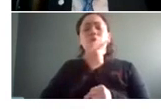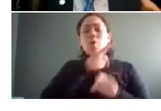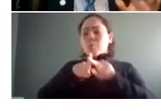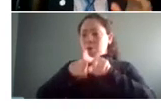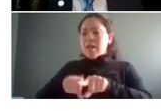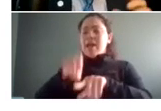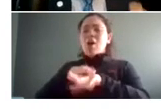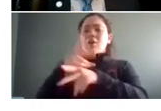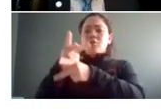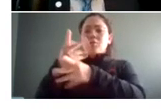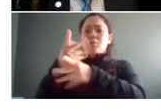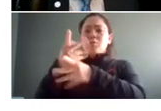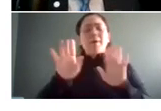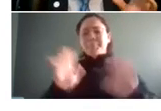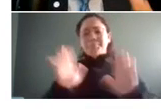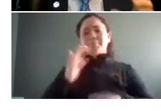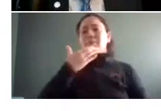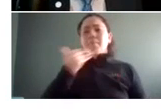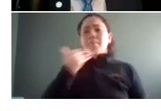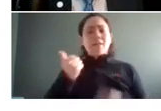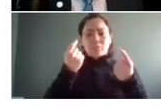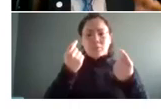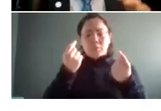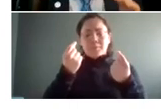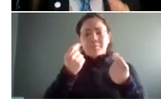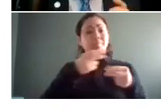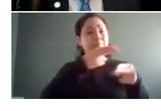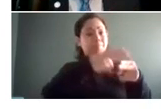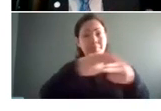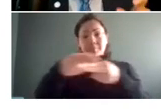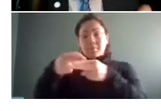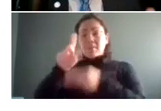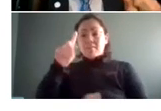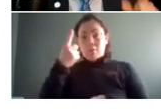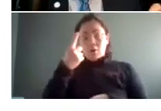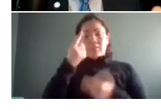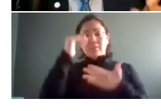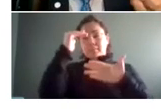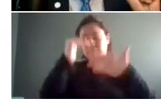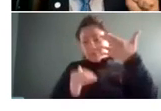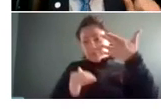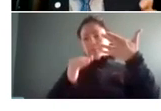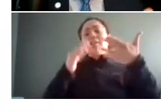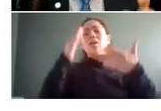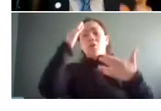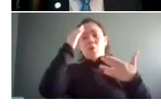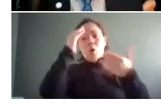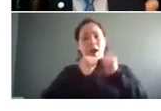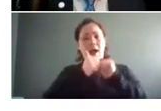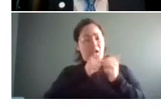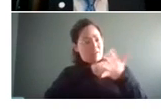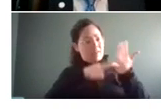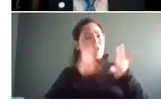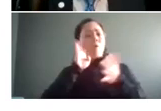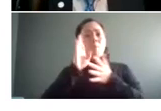it's a better idea to list those employees first and get a good understanding of how your criteria is going to impact your entire